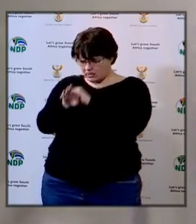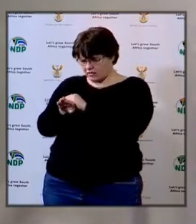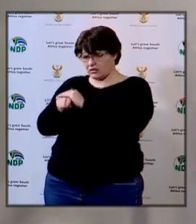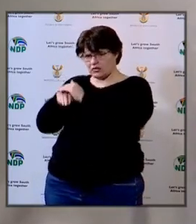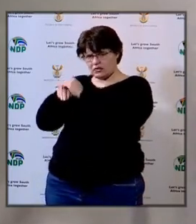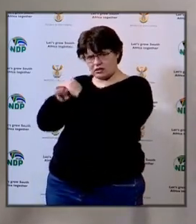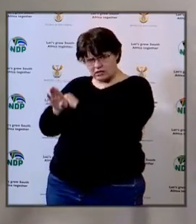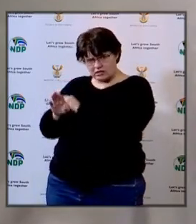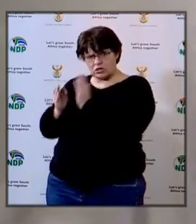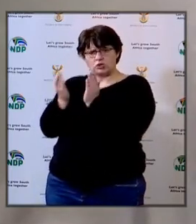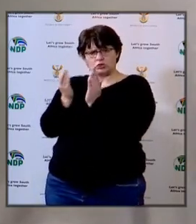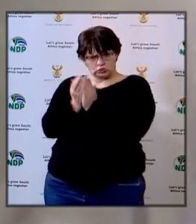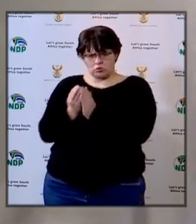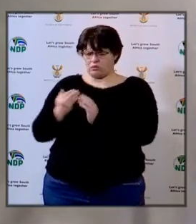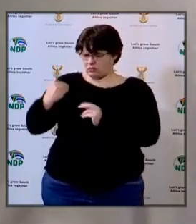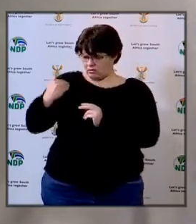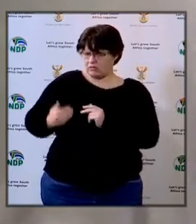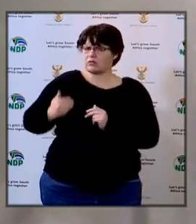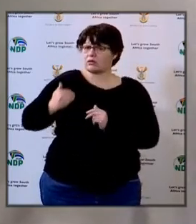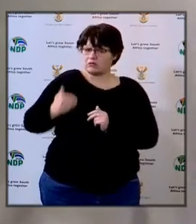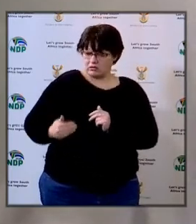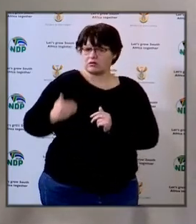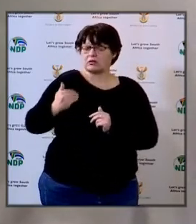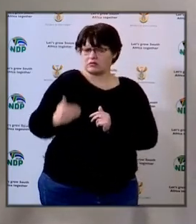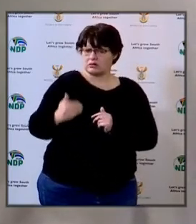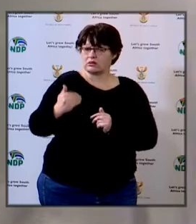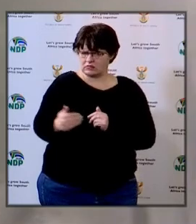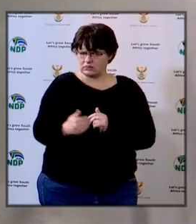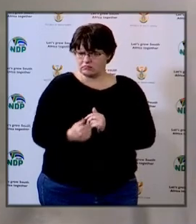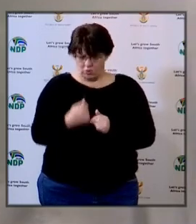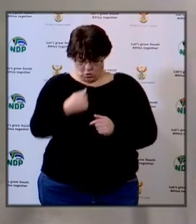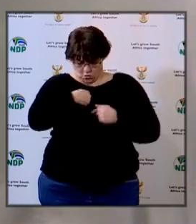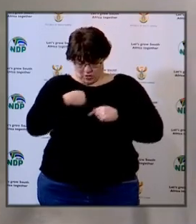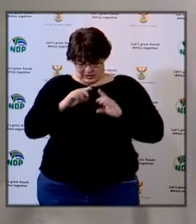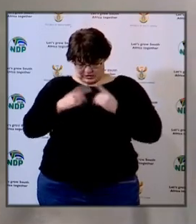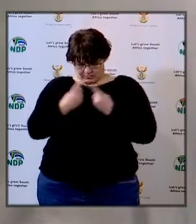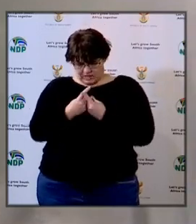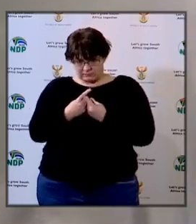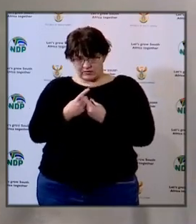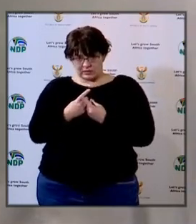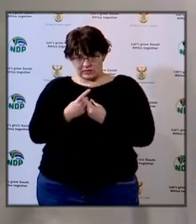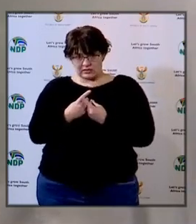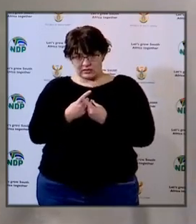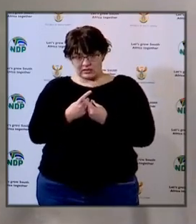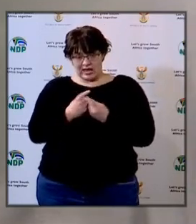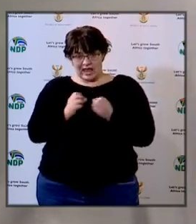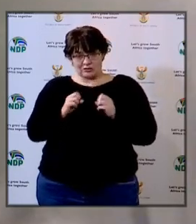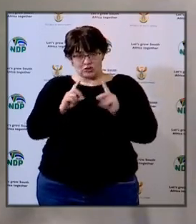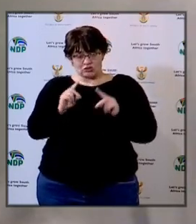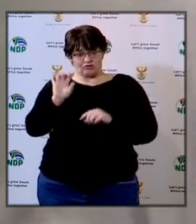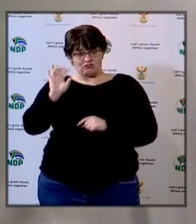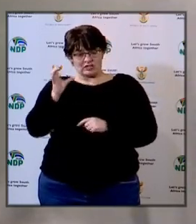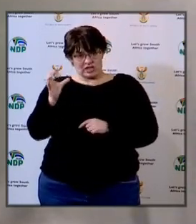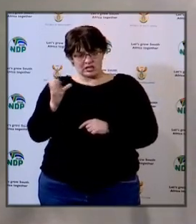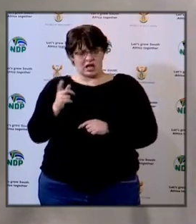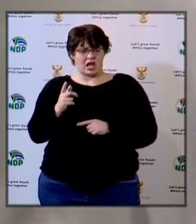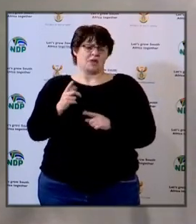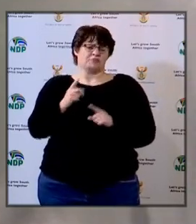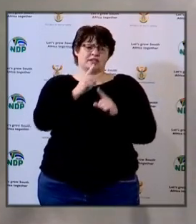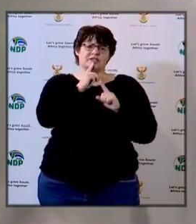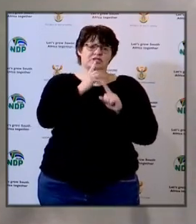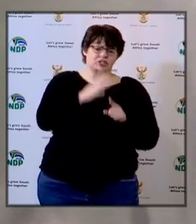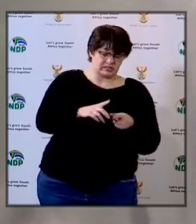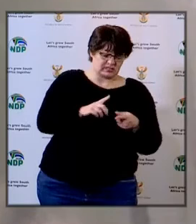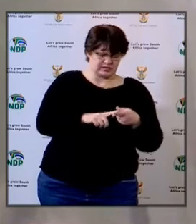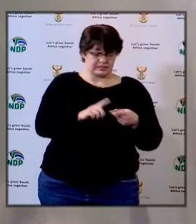regular basis we run a system where teachers parents learners